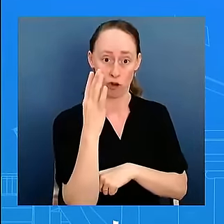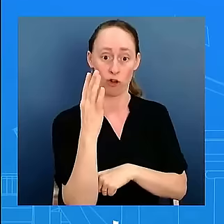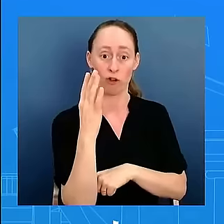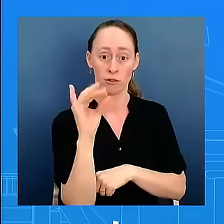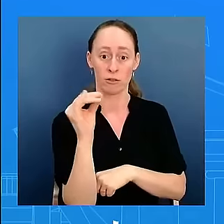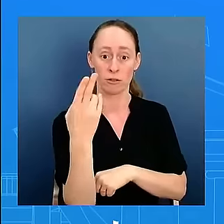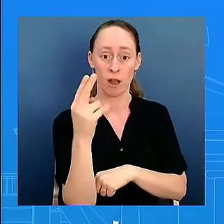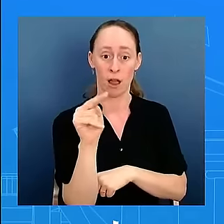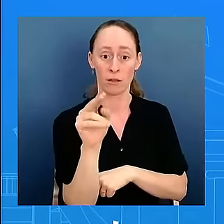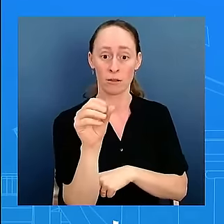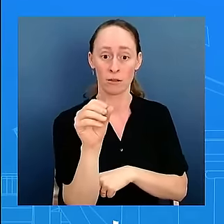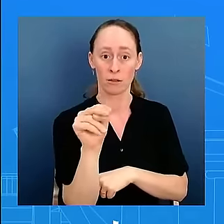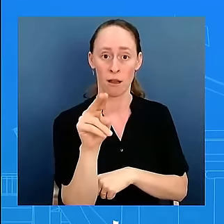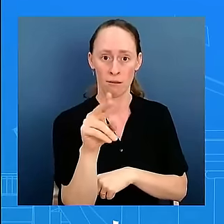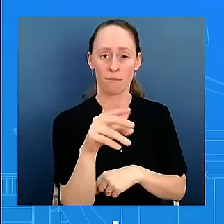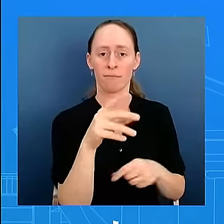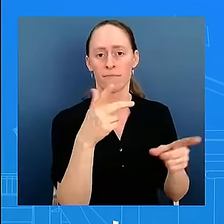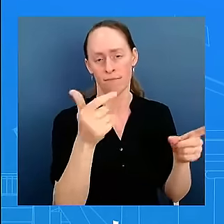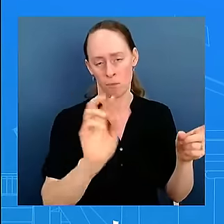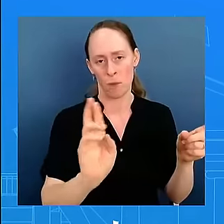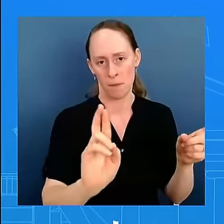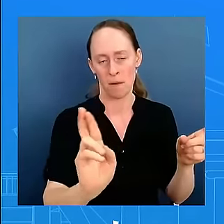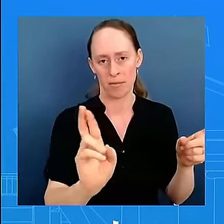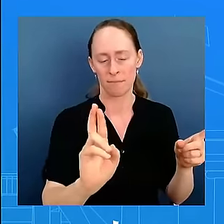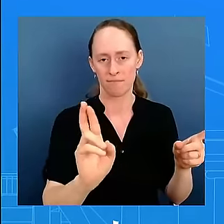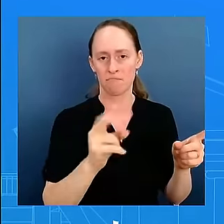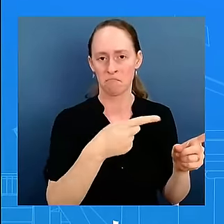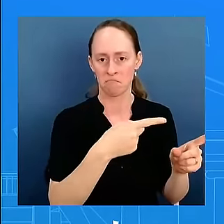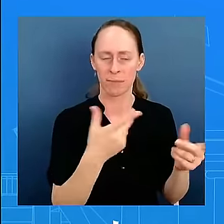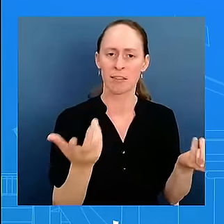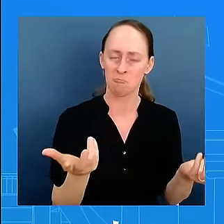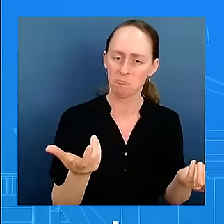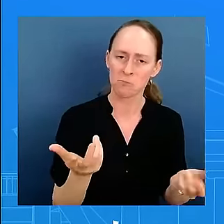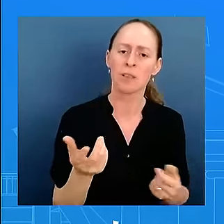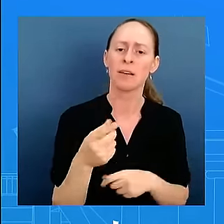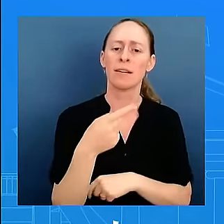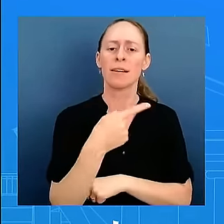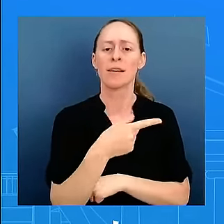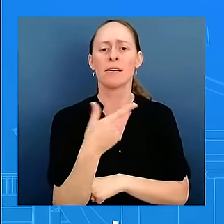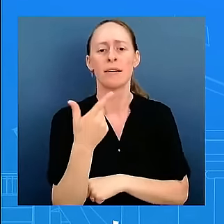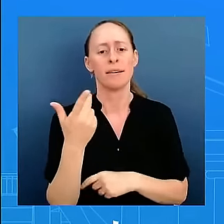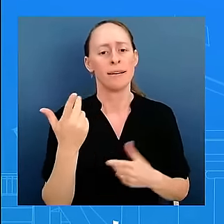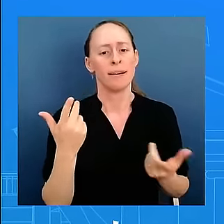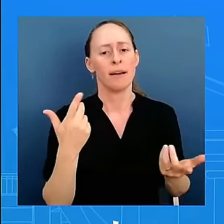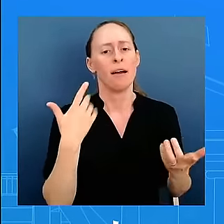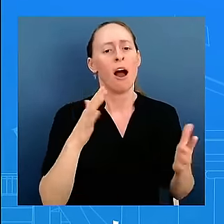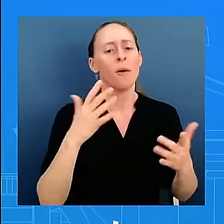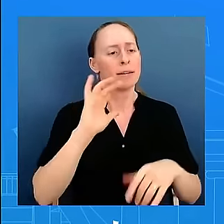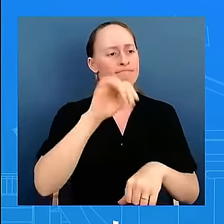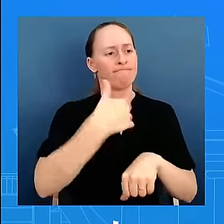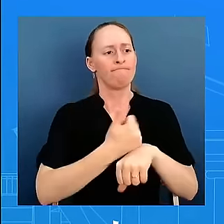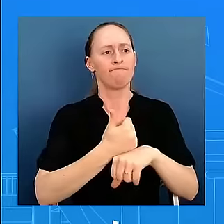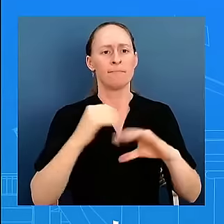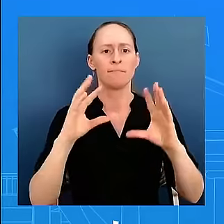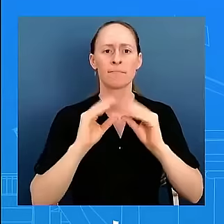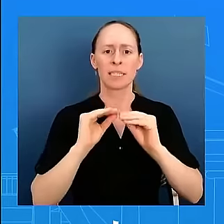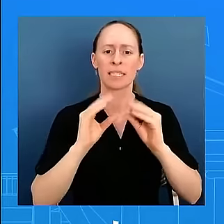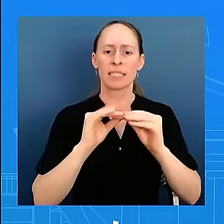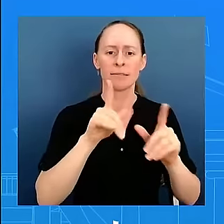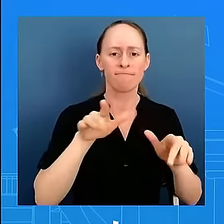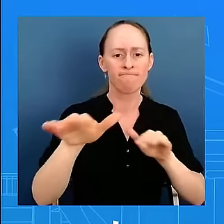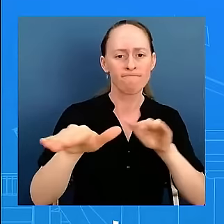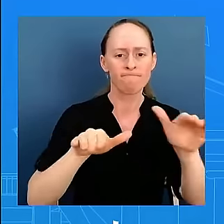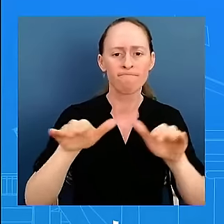reported set up a meeting to tell republican leaders to stop being racist to stop being